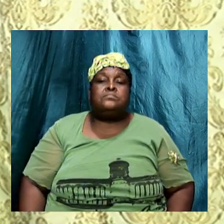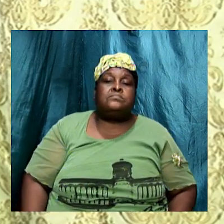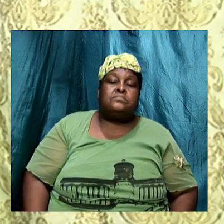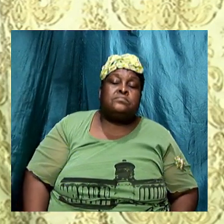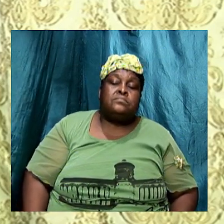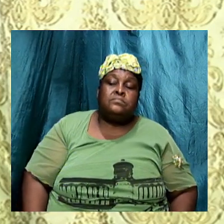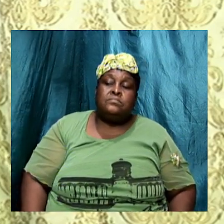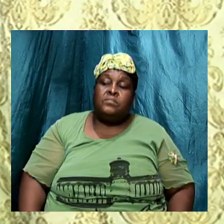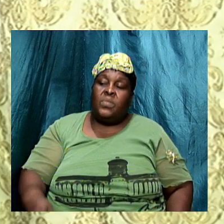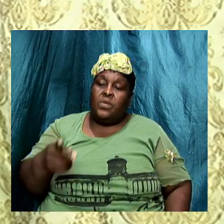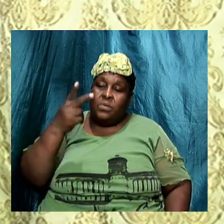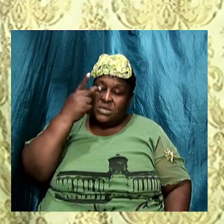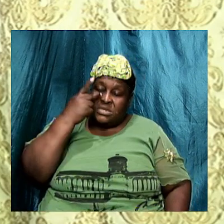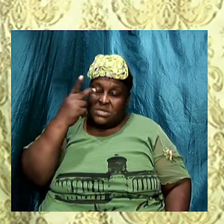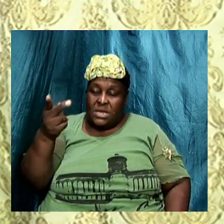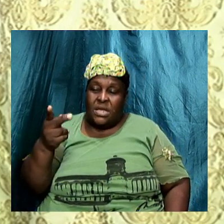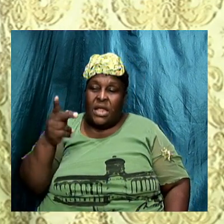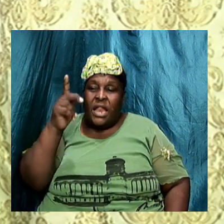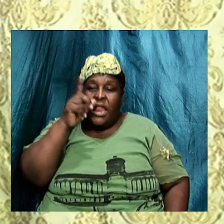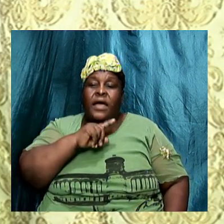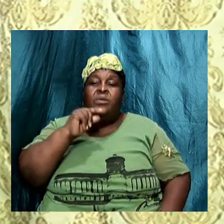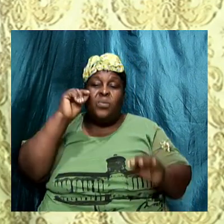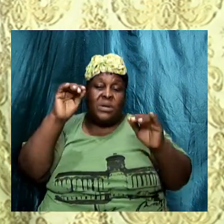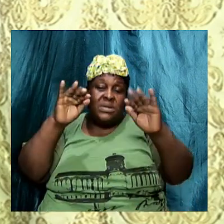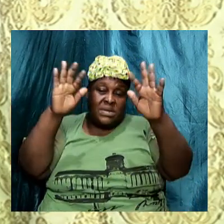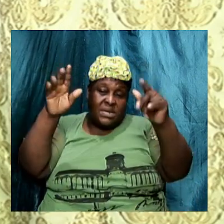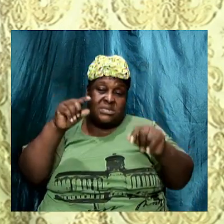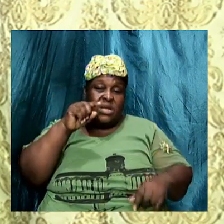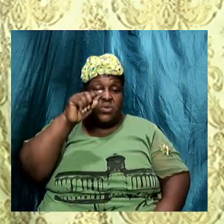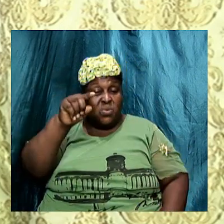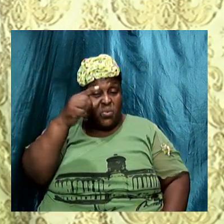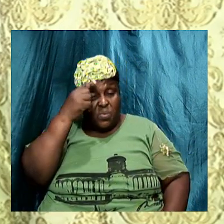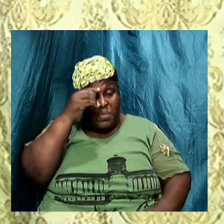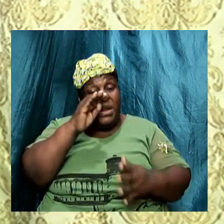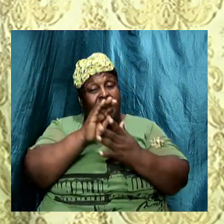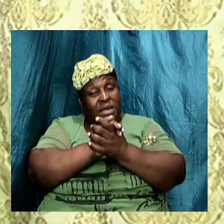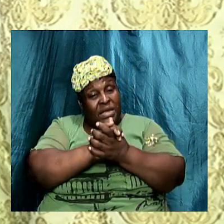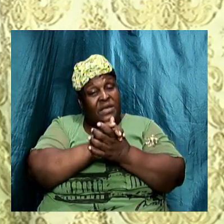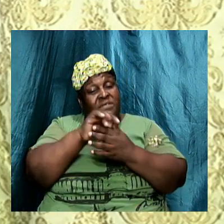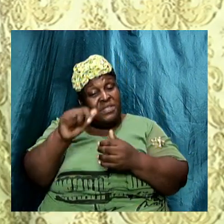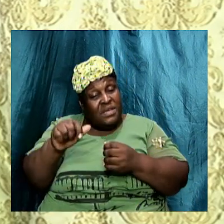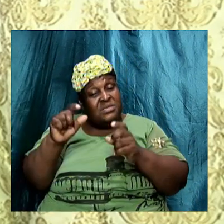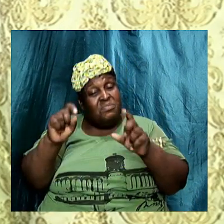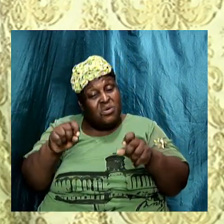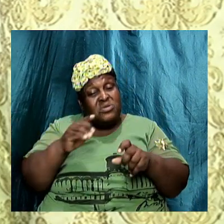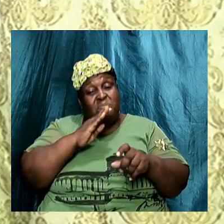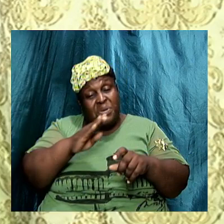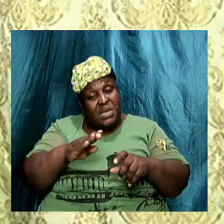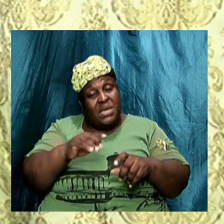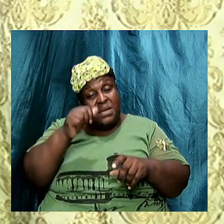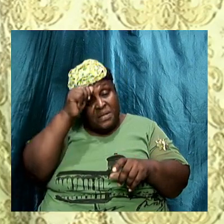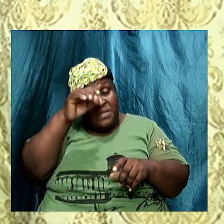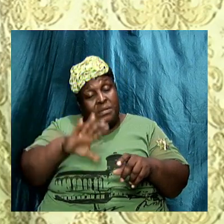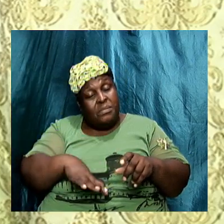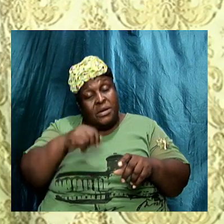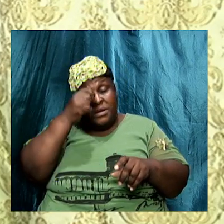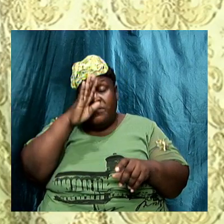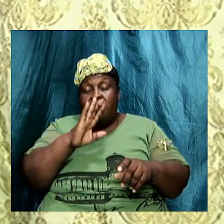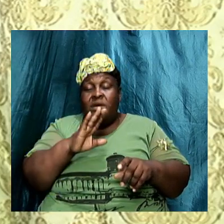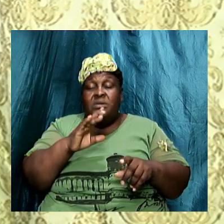You will see lying wonders And you will believe it That look here This must be the man of God Because Him doing so much things